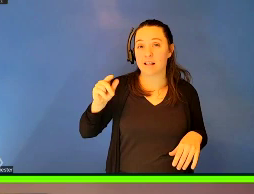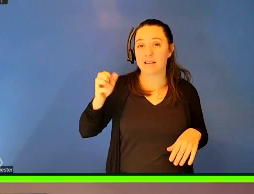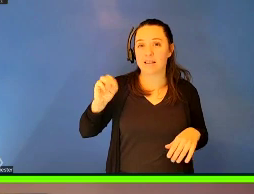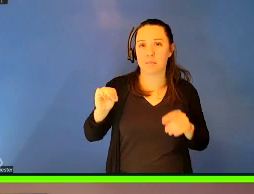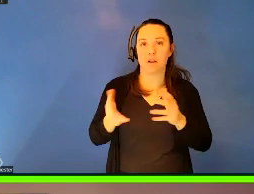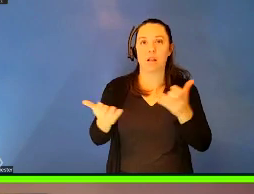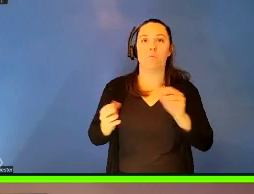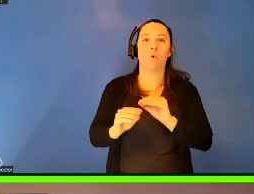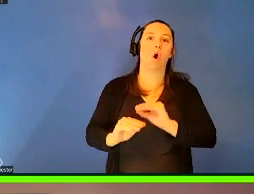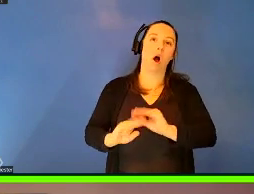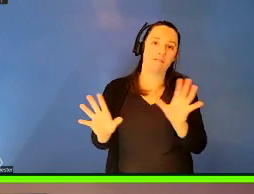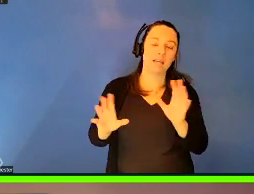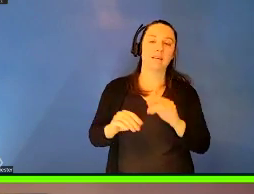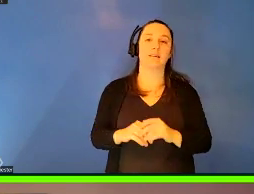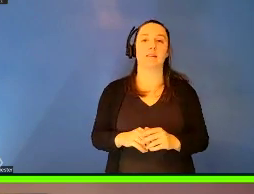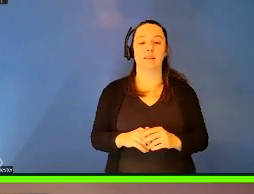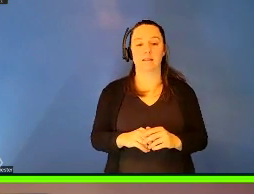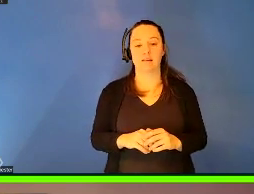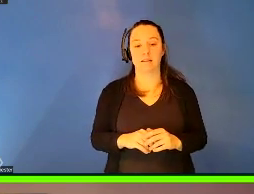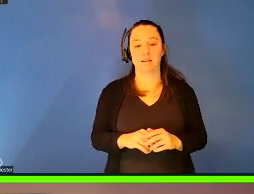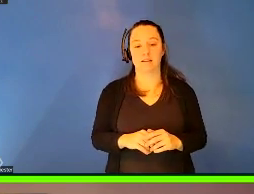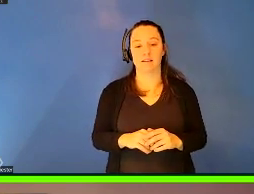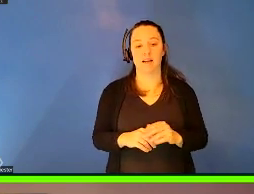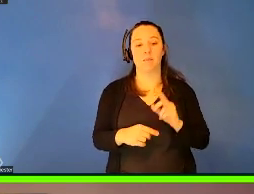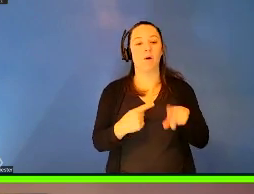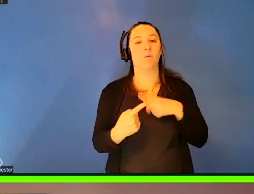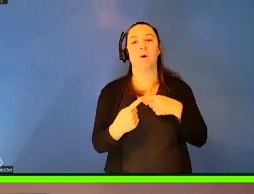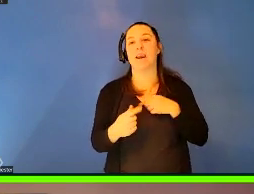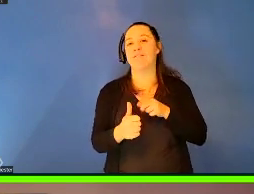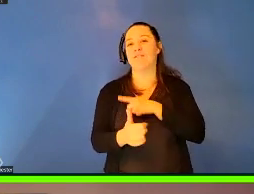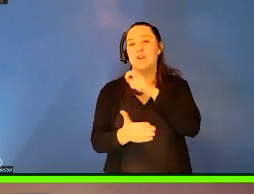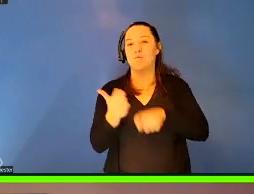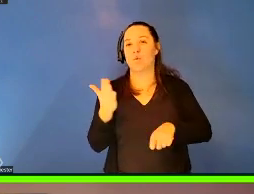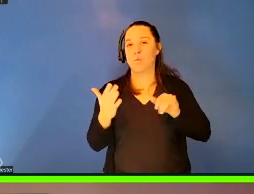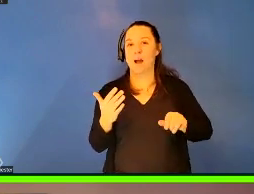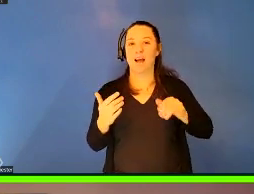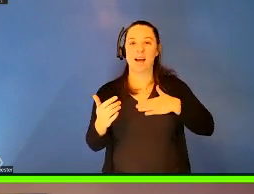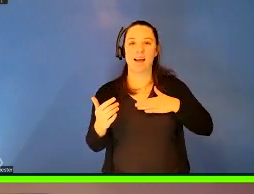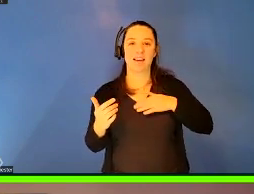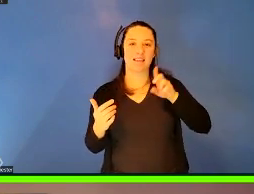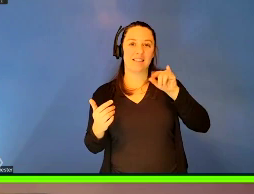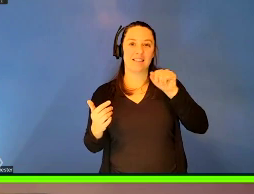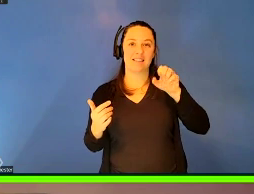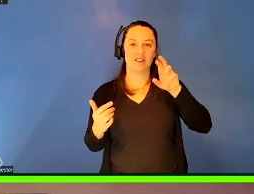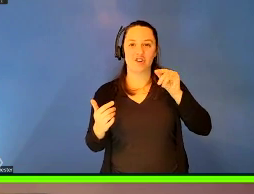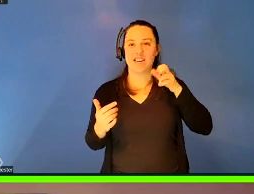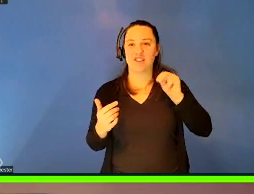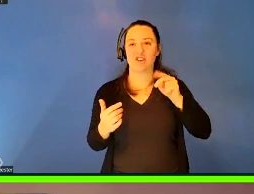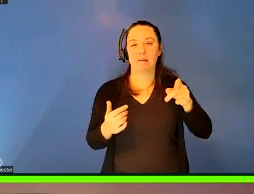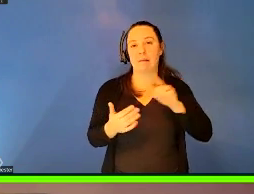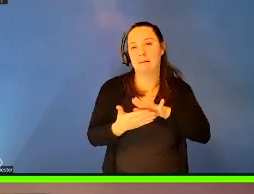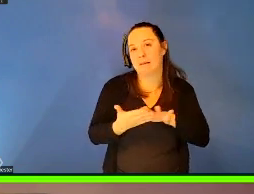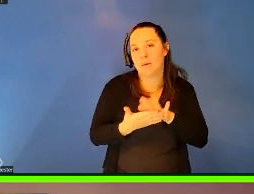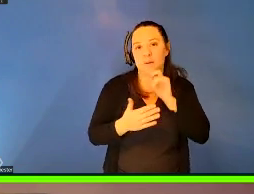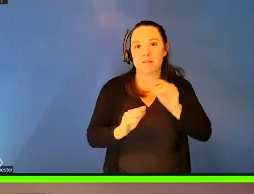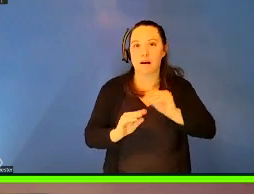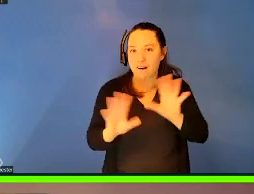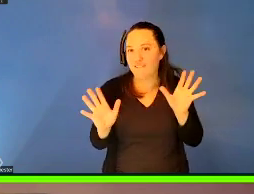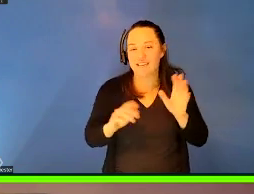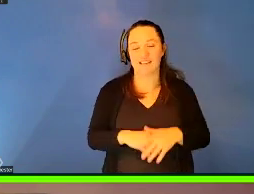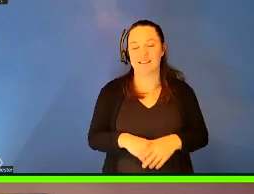epidemic practice. don't, it wasn't when I first wrote, you my dissertation, um, in 20 or when I finished the dissertation in 2018,